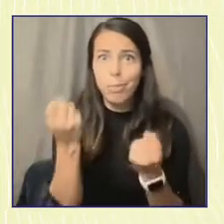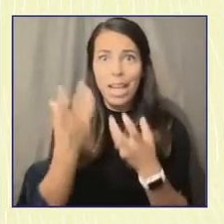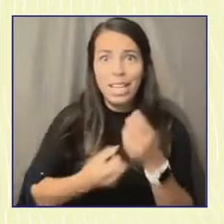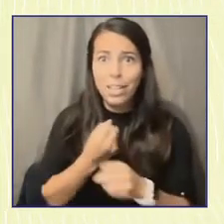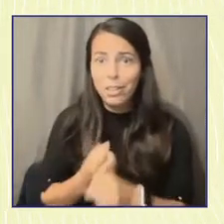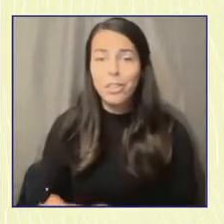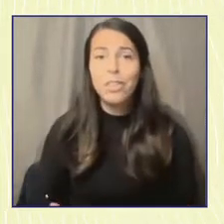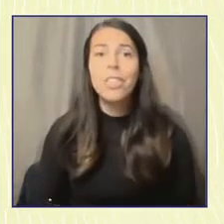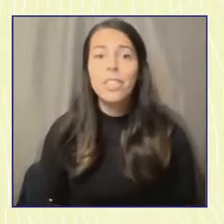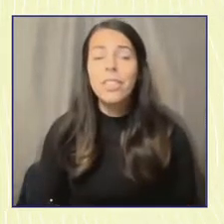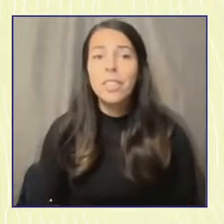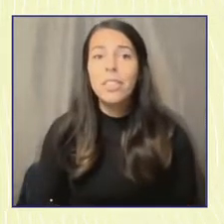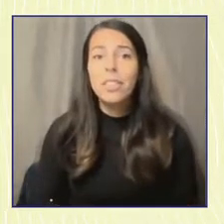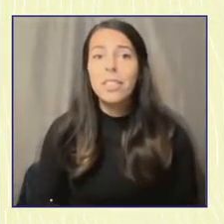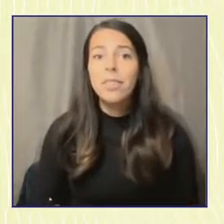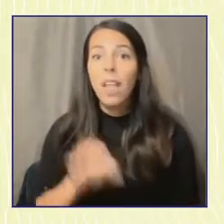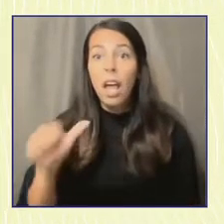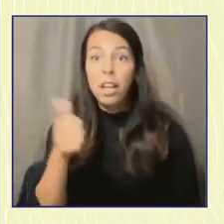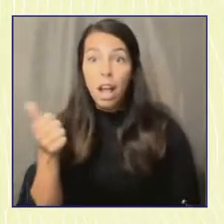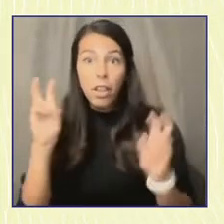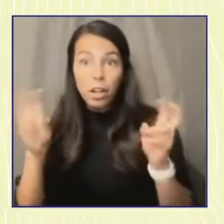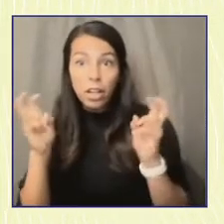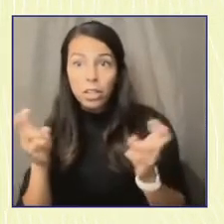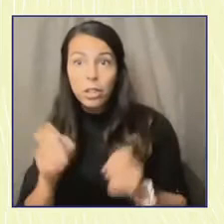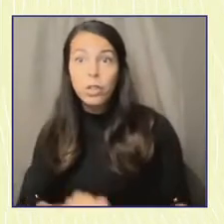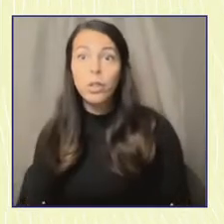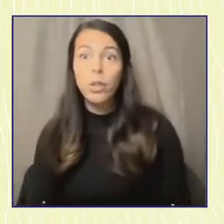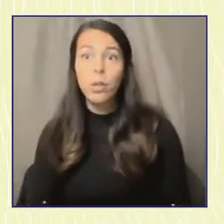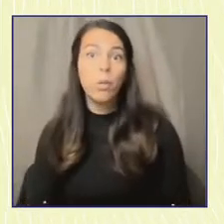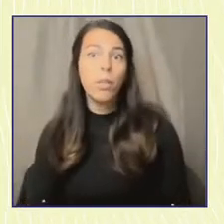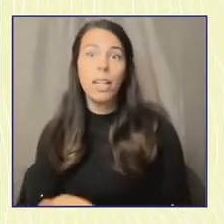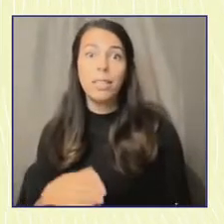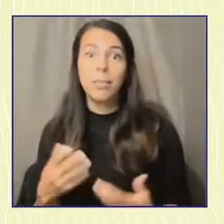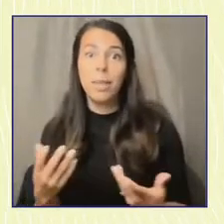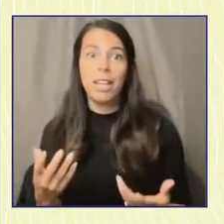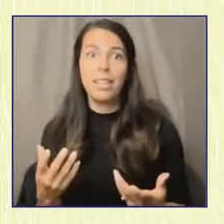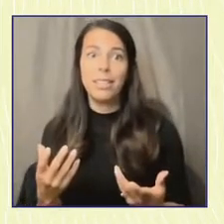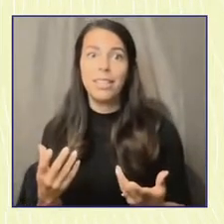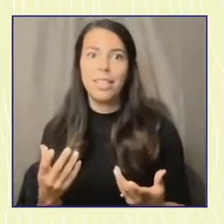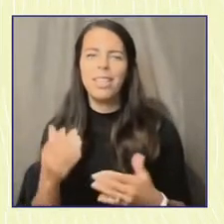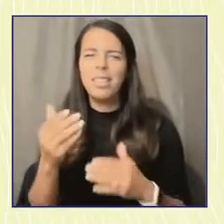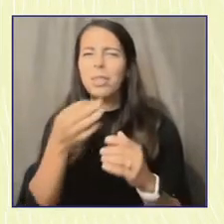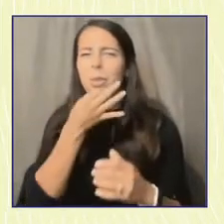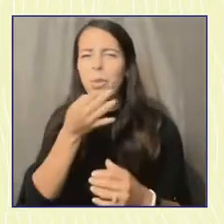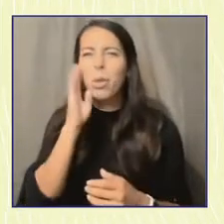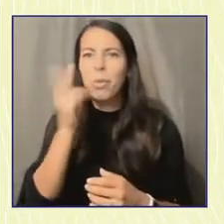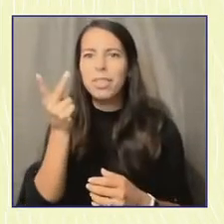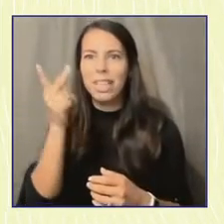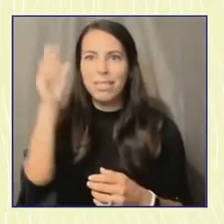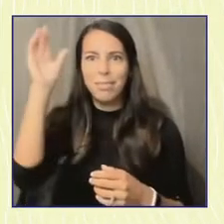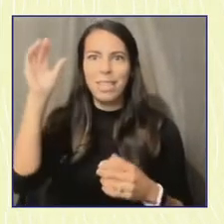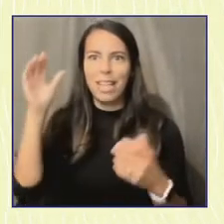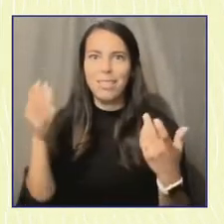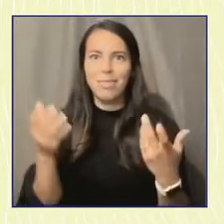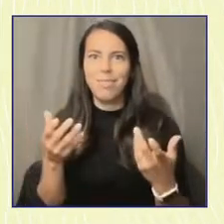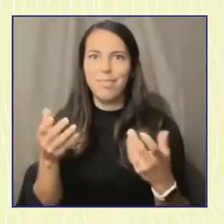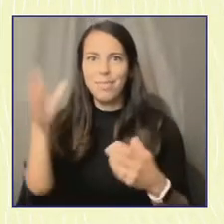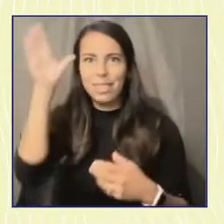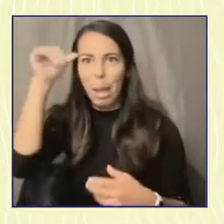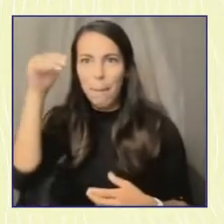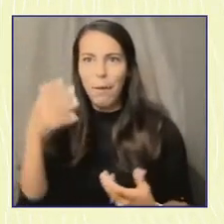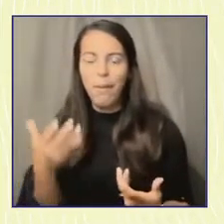Another intractable issue that has been even more drastic and stubborn on the next slide is differences in youth voter turnout